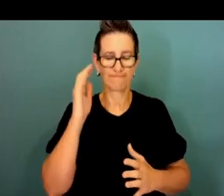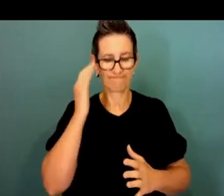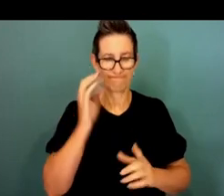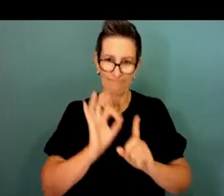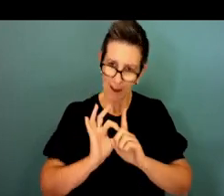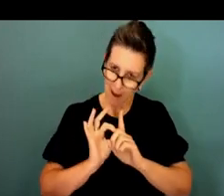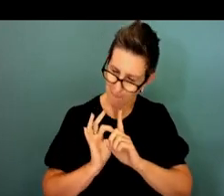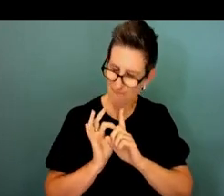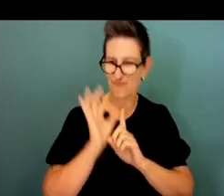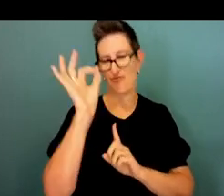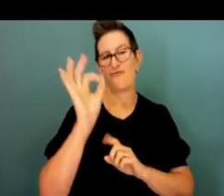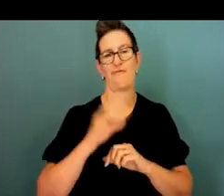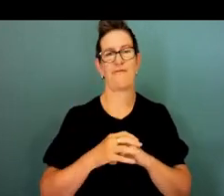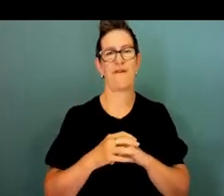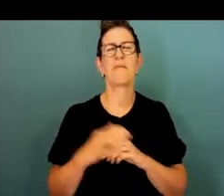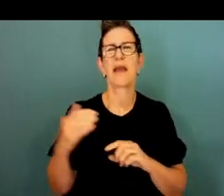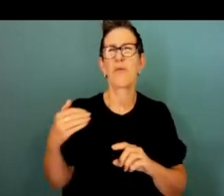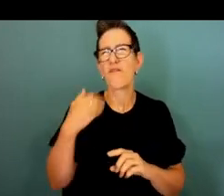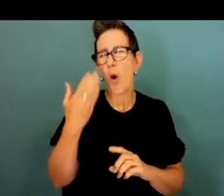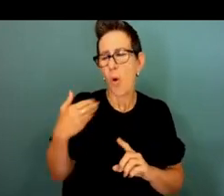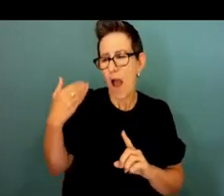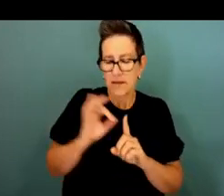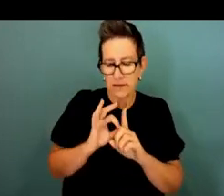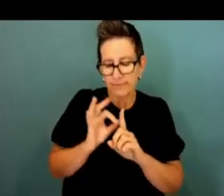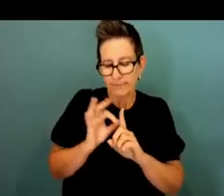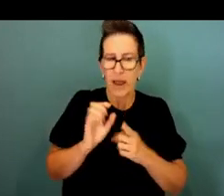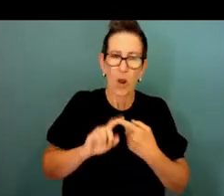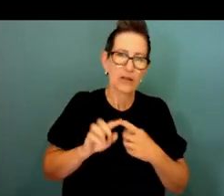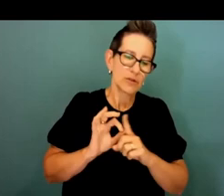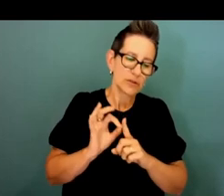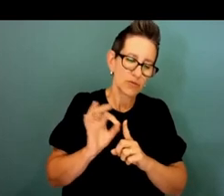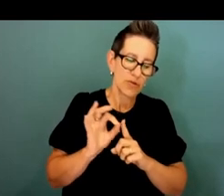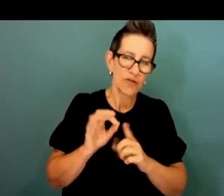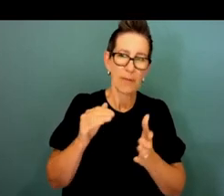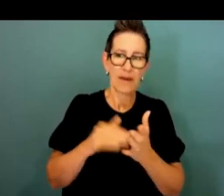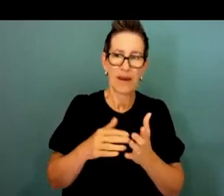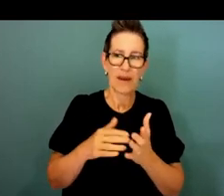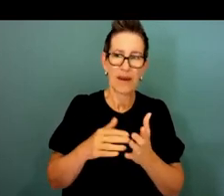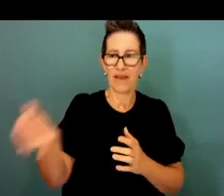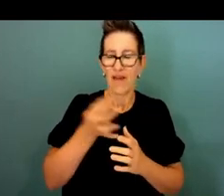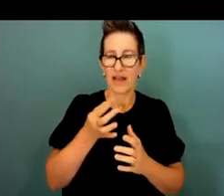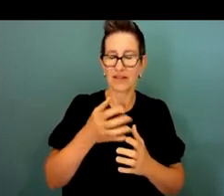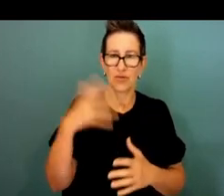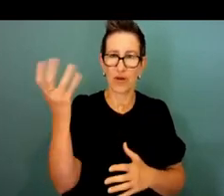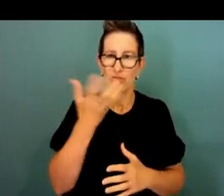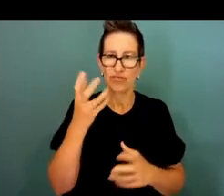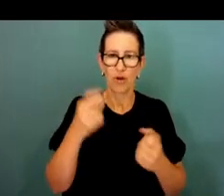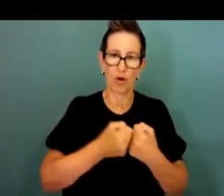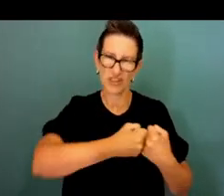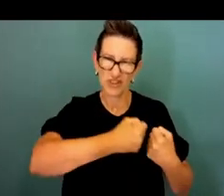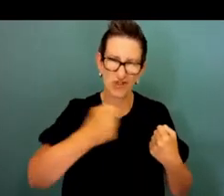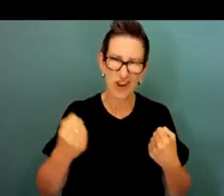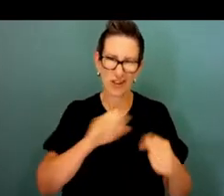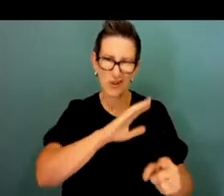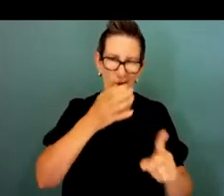doing continuous improvement, but they've given us a kind of... They've asked us to do a stretch goal. So in terms